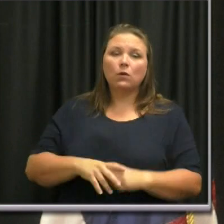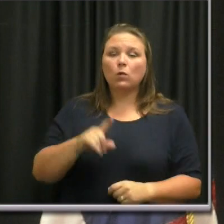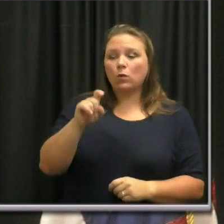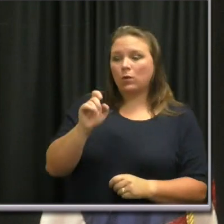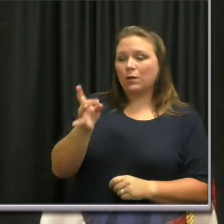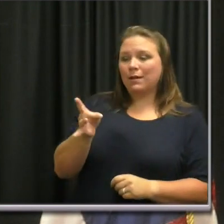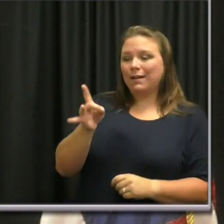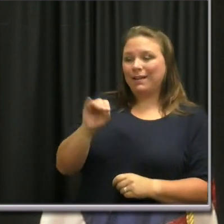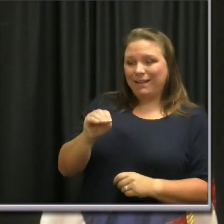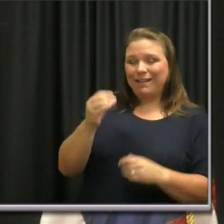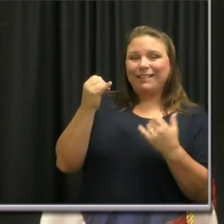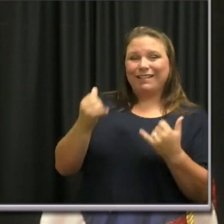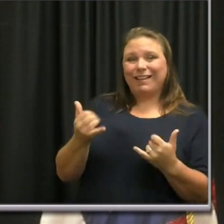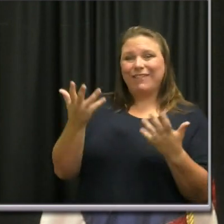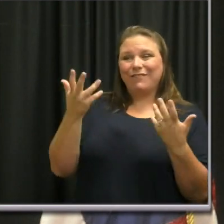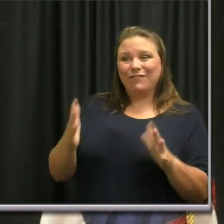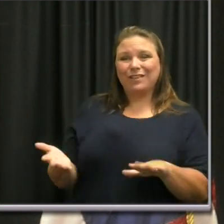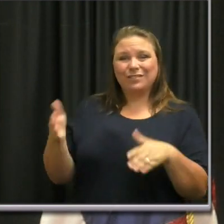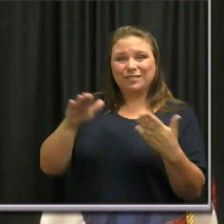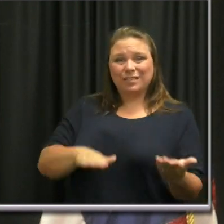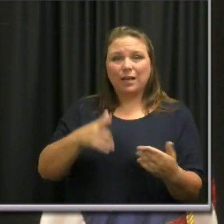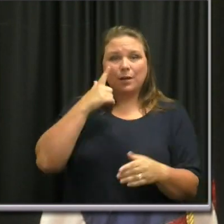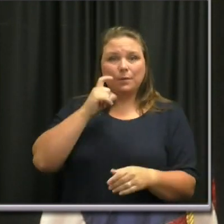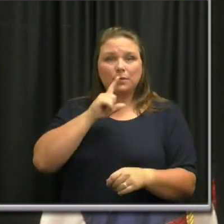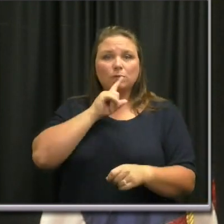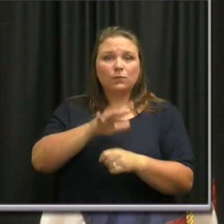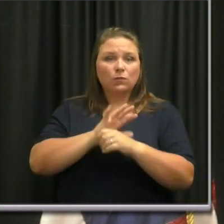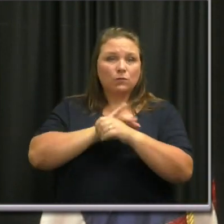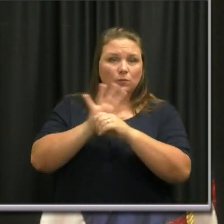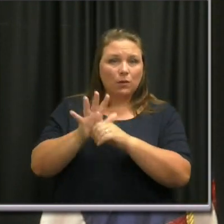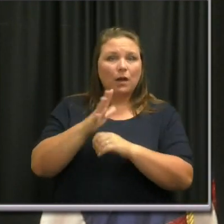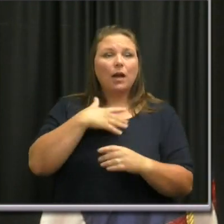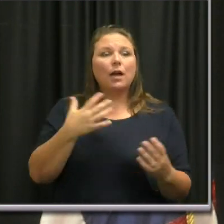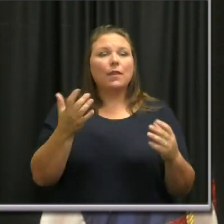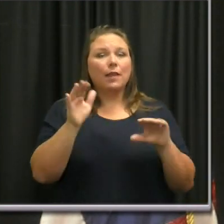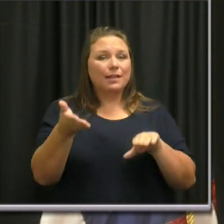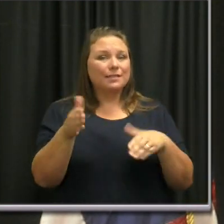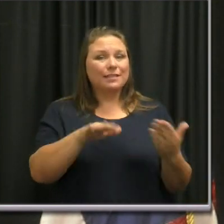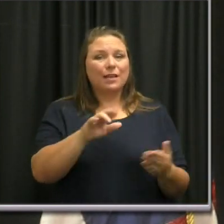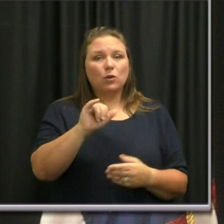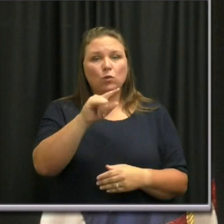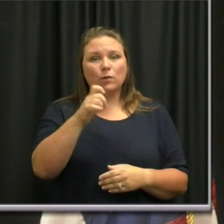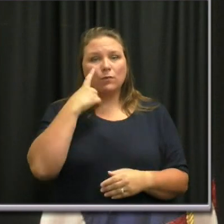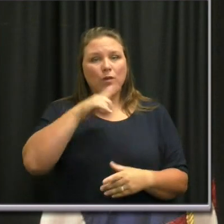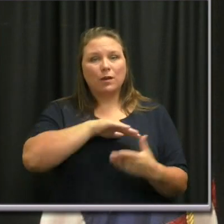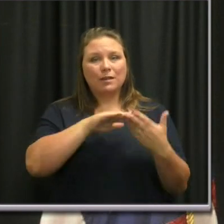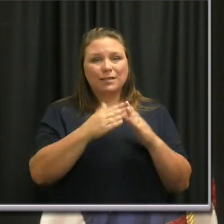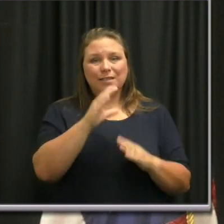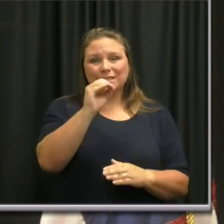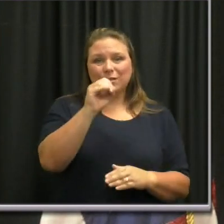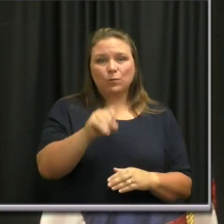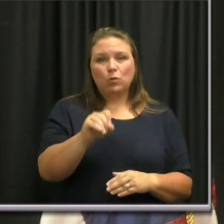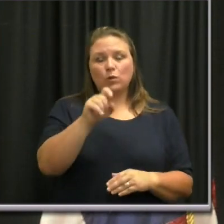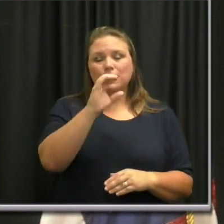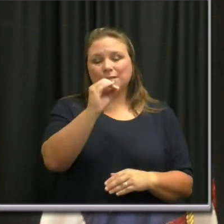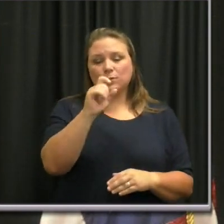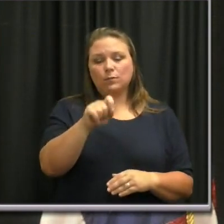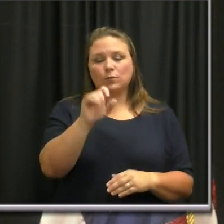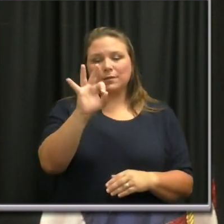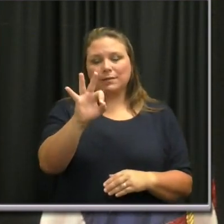180 Nashvilleians have now died because of confirmed COVID-19 and the mortality rate for our city is at 0.9 percent.